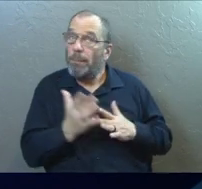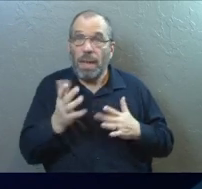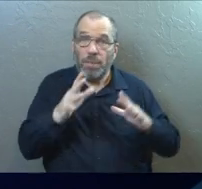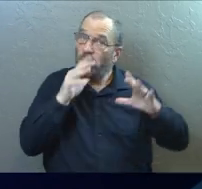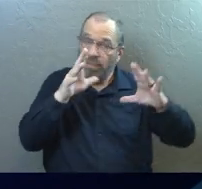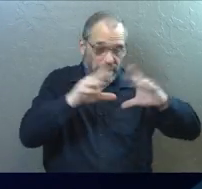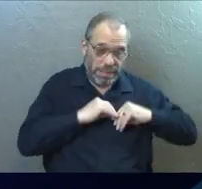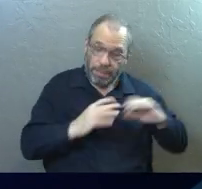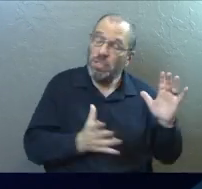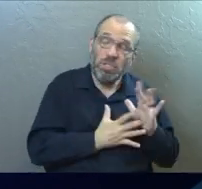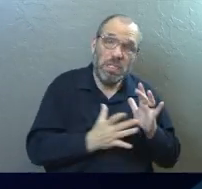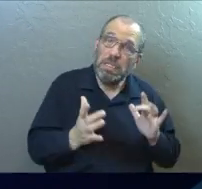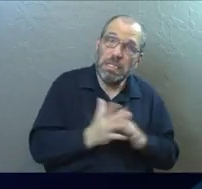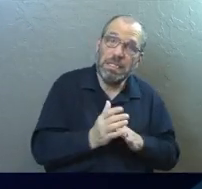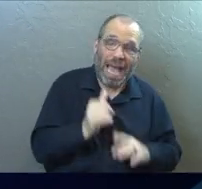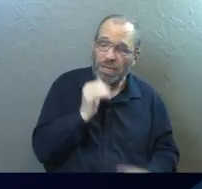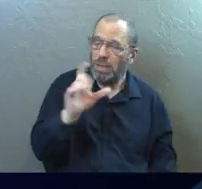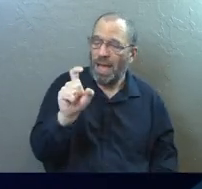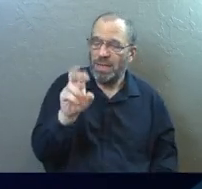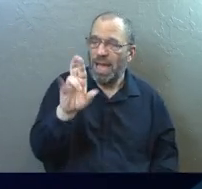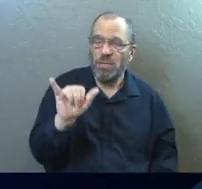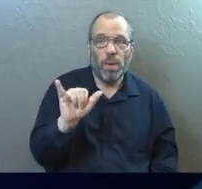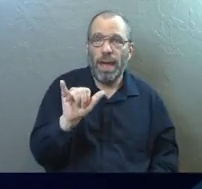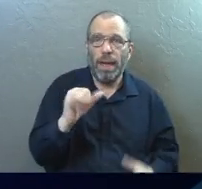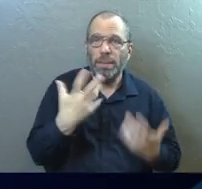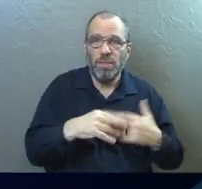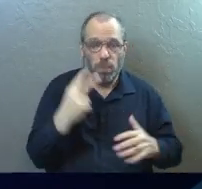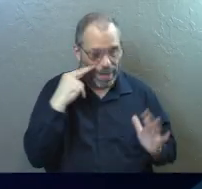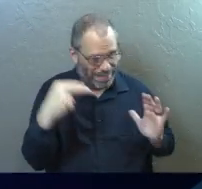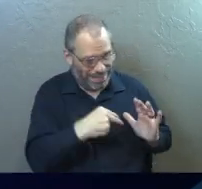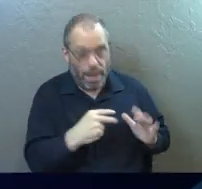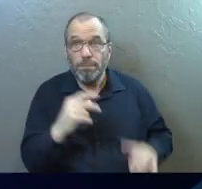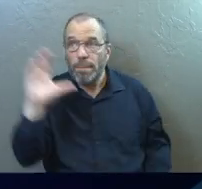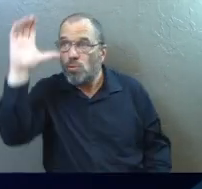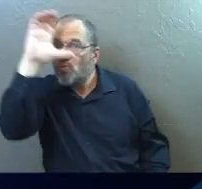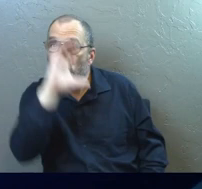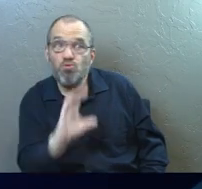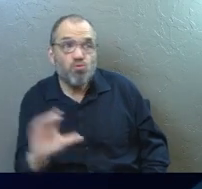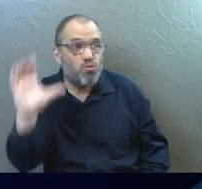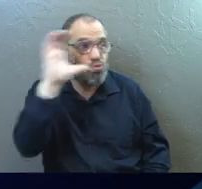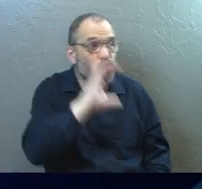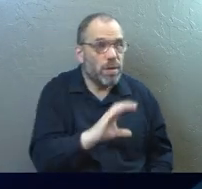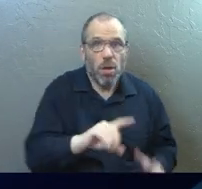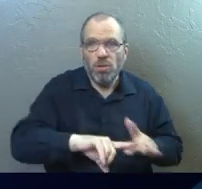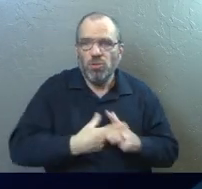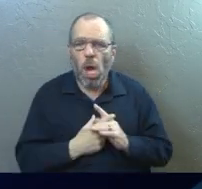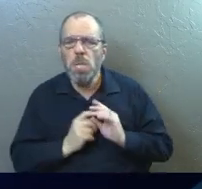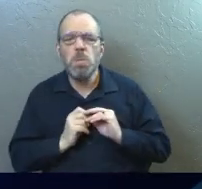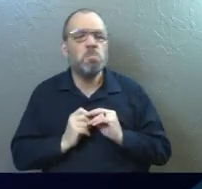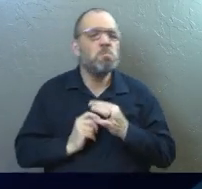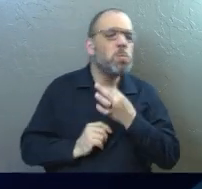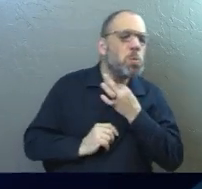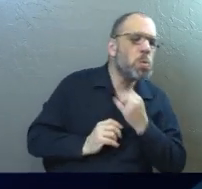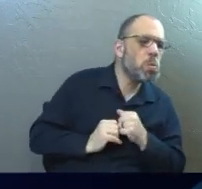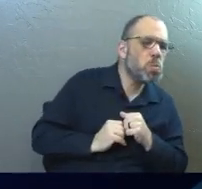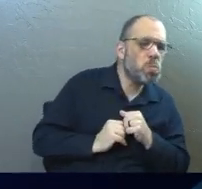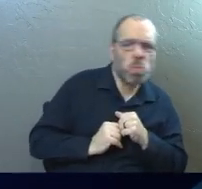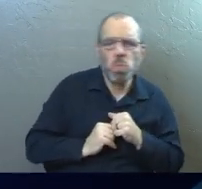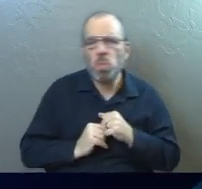your life to God before. Maybe you've still got questions. Maybe you're seeking. Maybe you're just starting down this road.